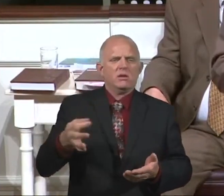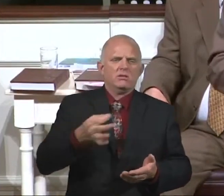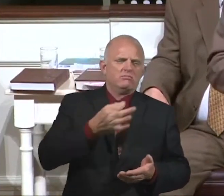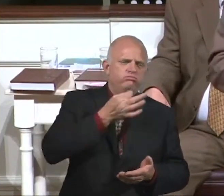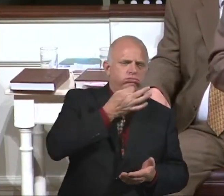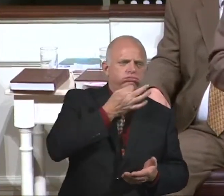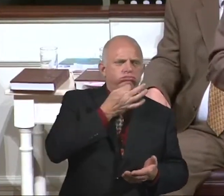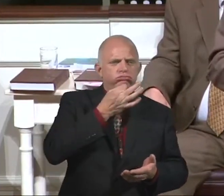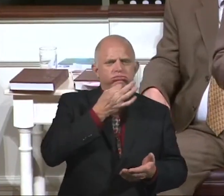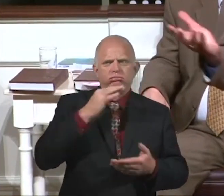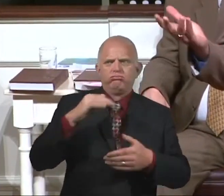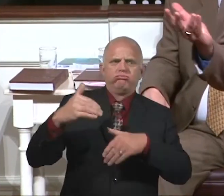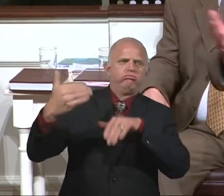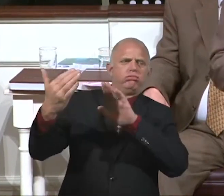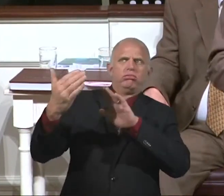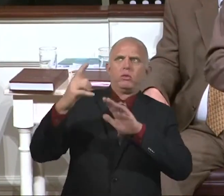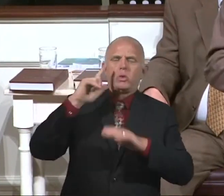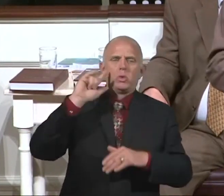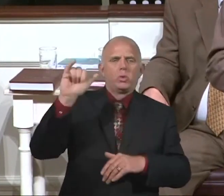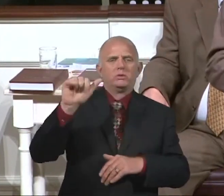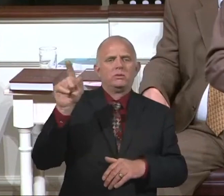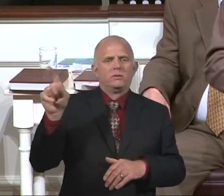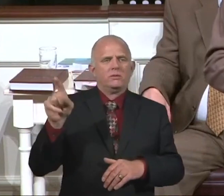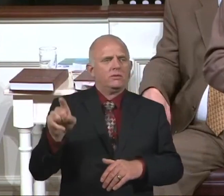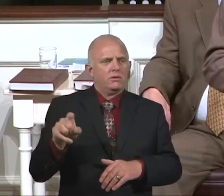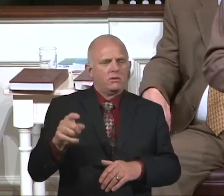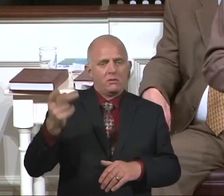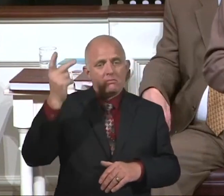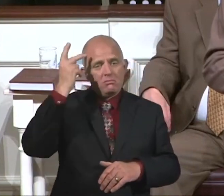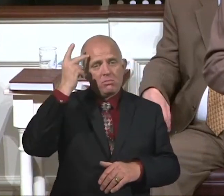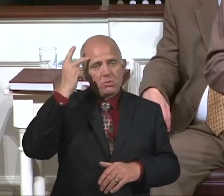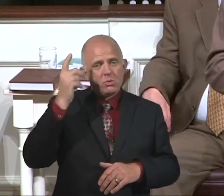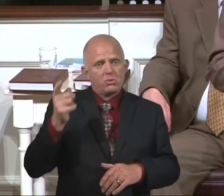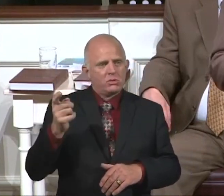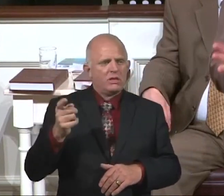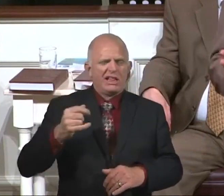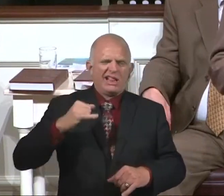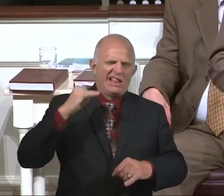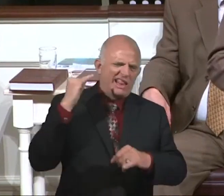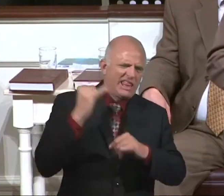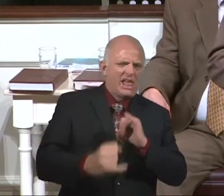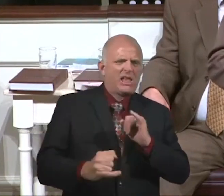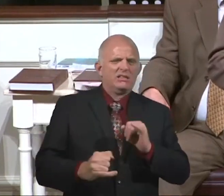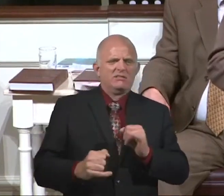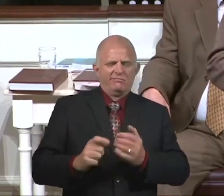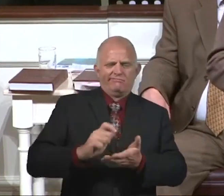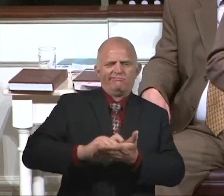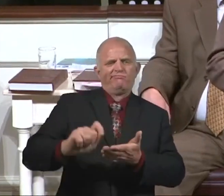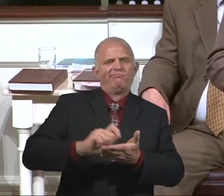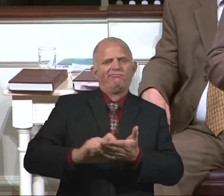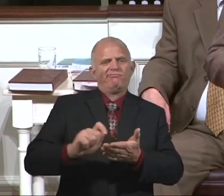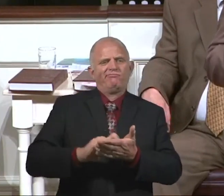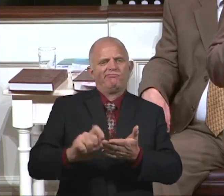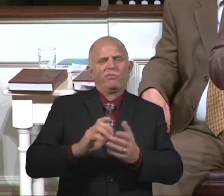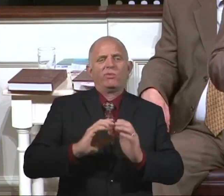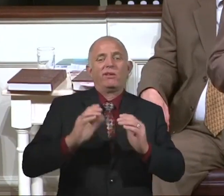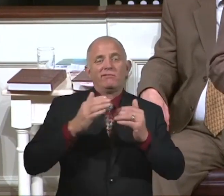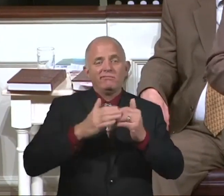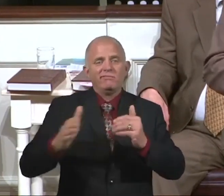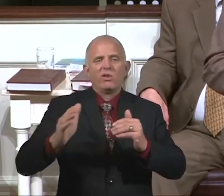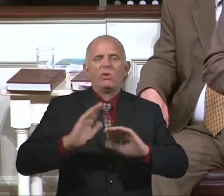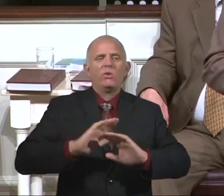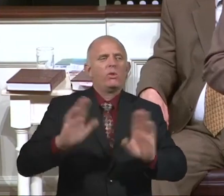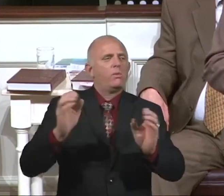Apostle Paul. This is his last one song. He is no longer in a rented house in Rome. He is in a